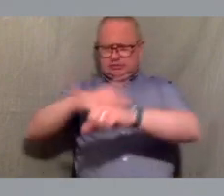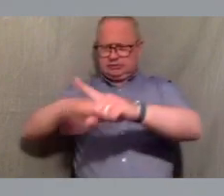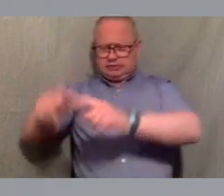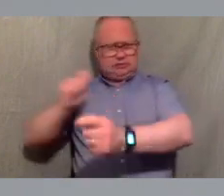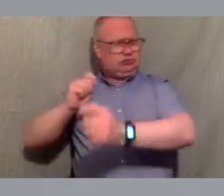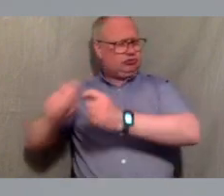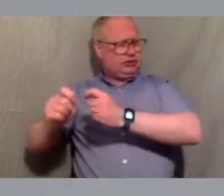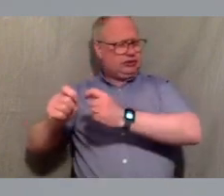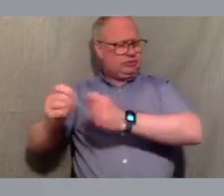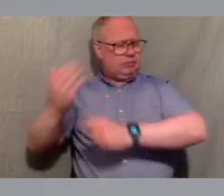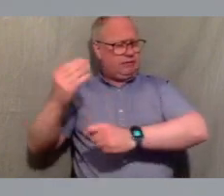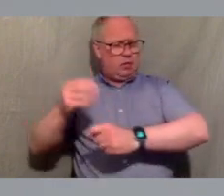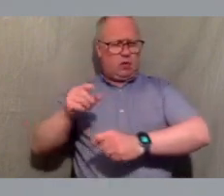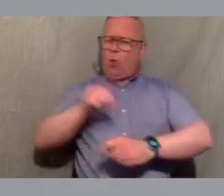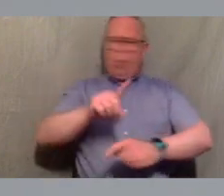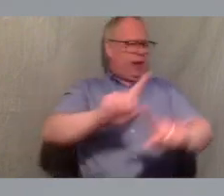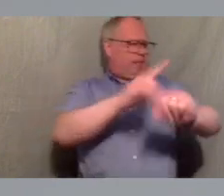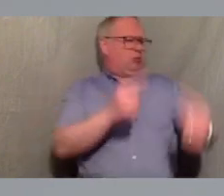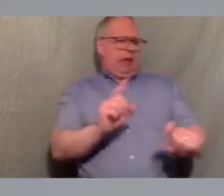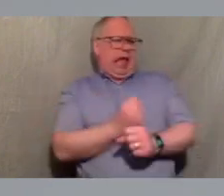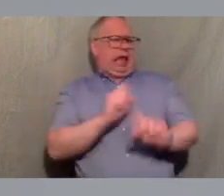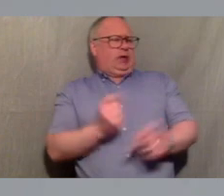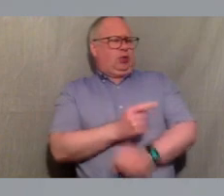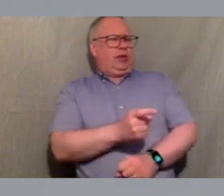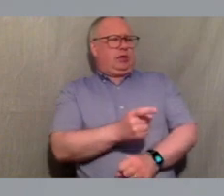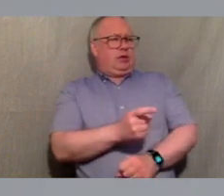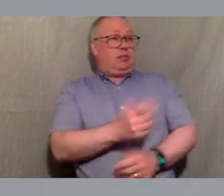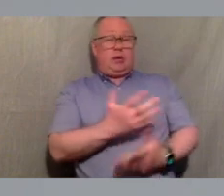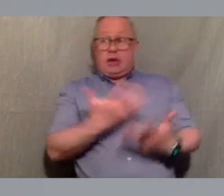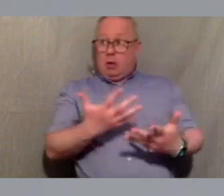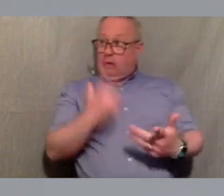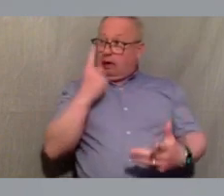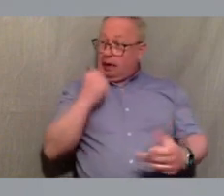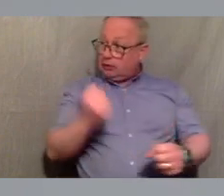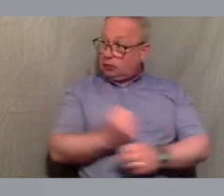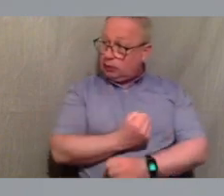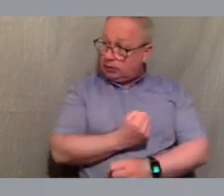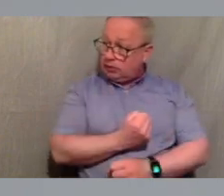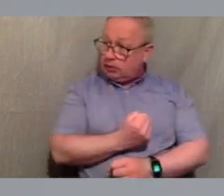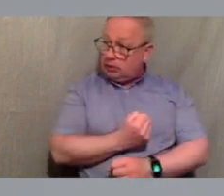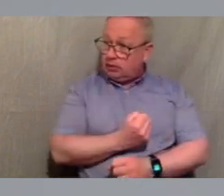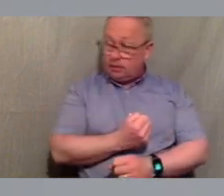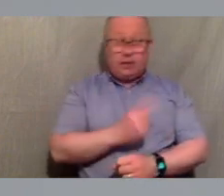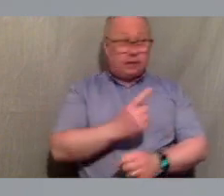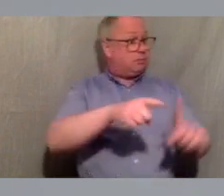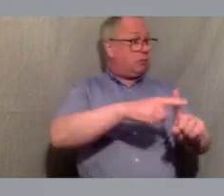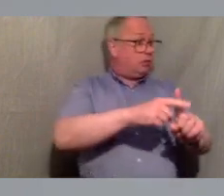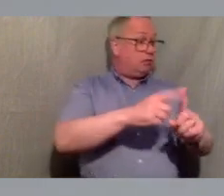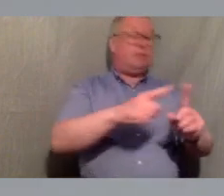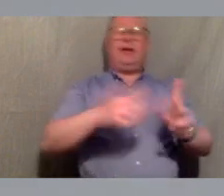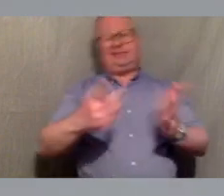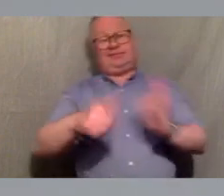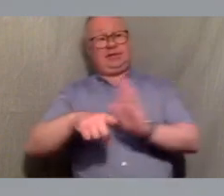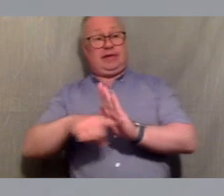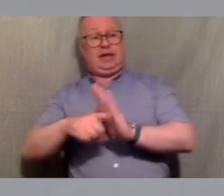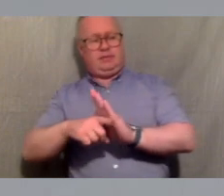that's both good and bad uh so it's really important that we have these kind of coalitions and that we do